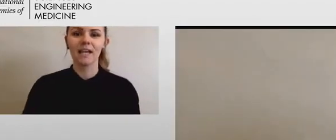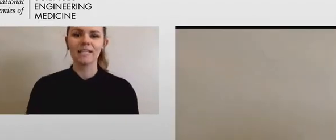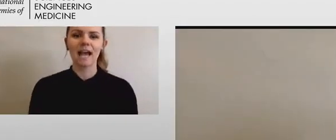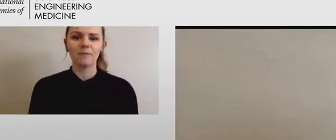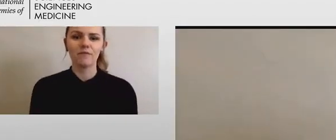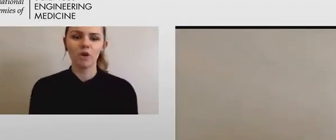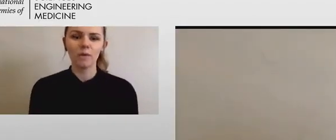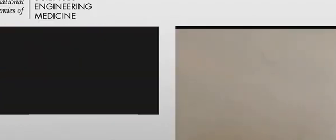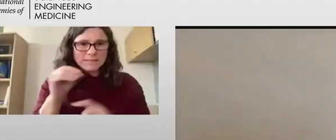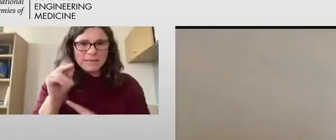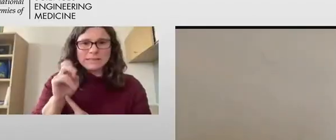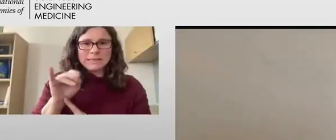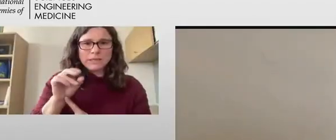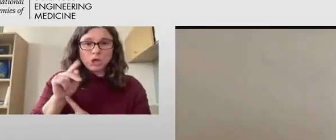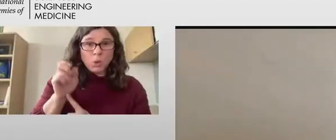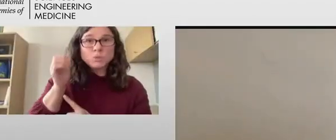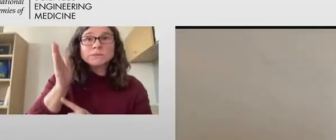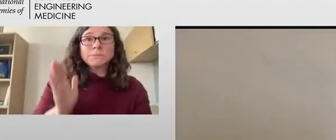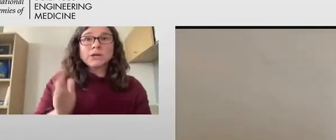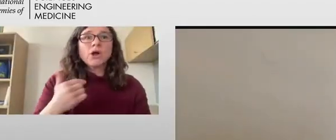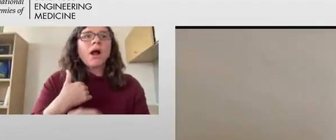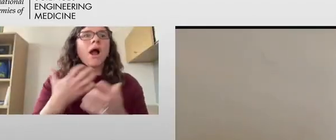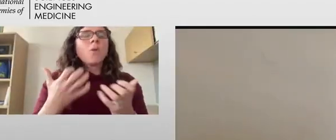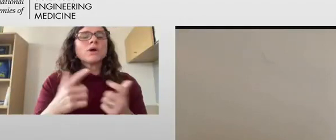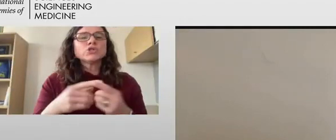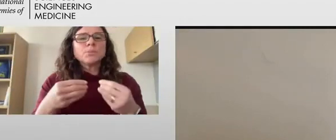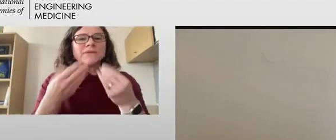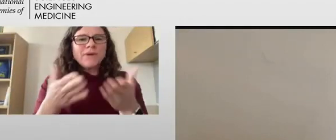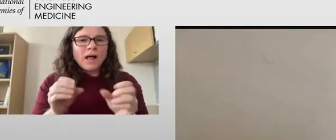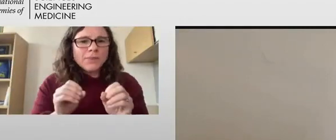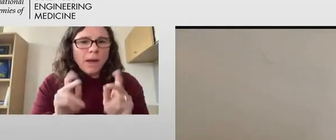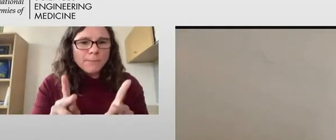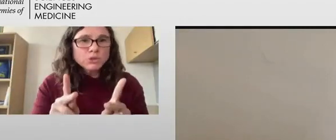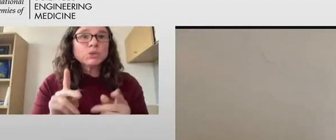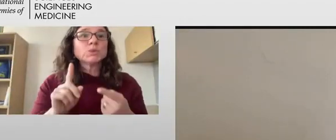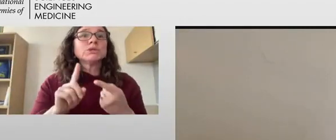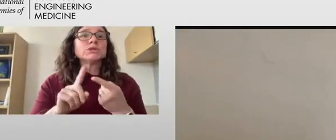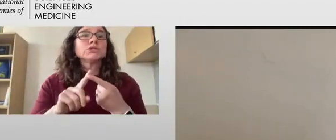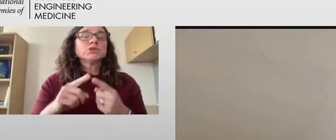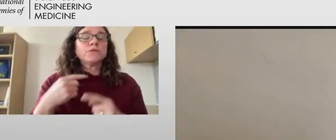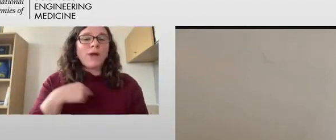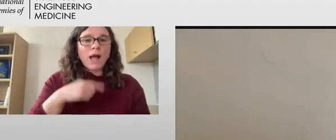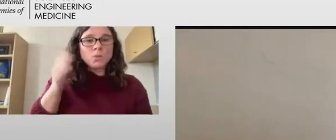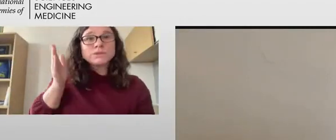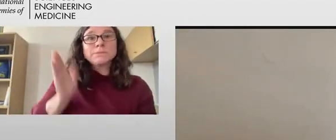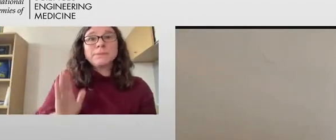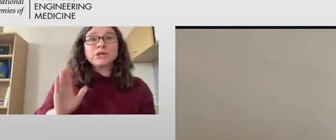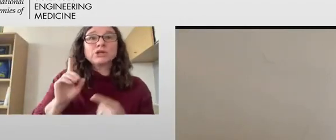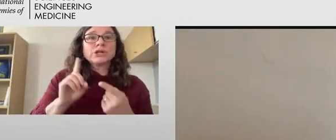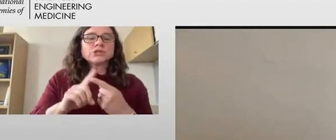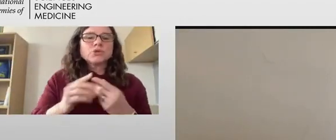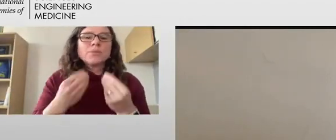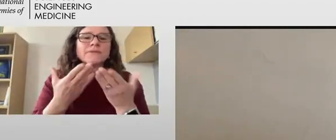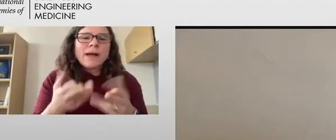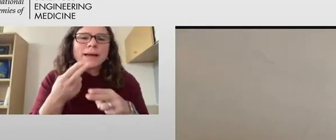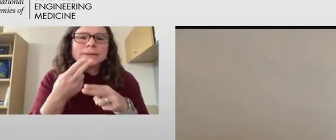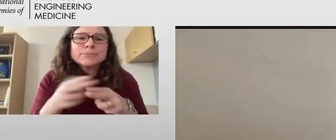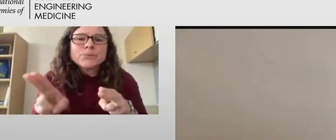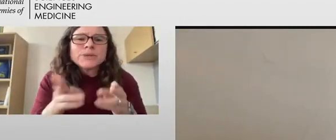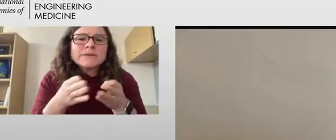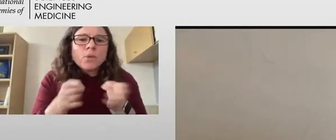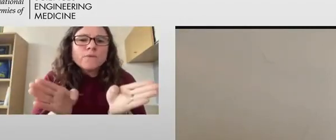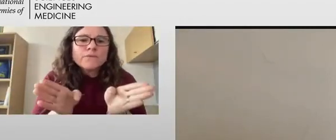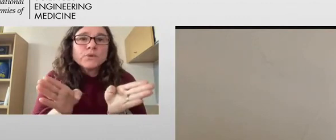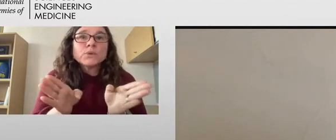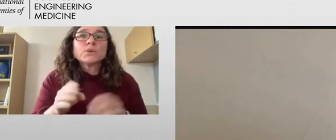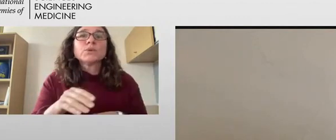Yeah. Before we get into our conversation today and introduce our presenters and keynote speakers, I wanted to